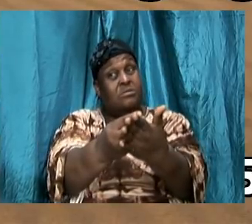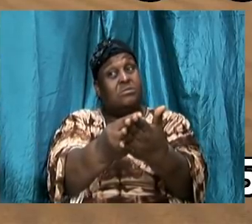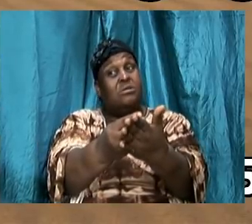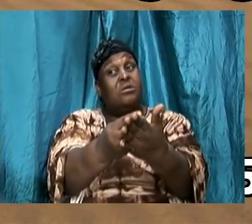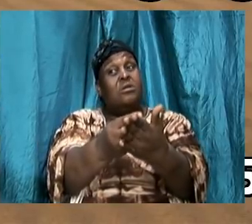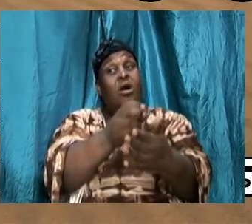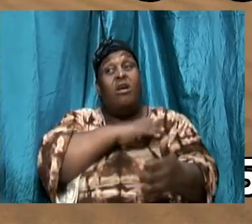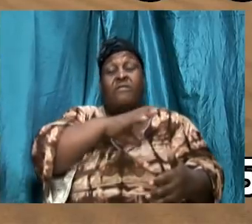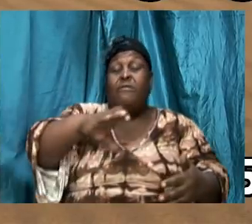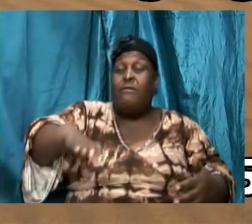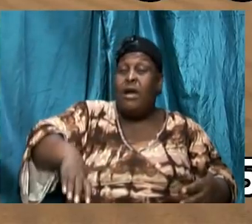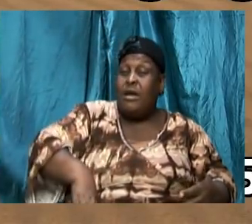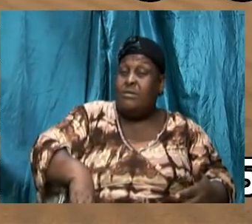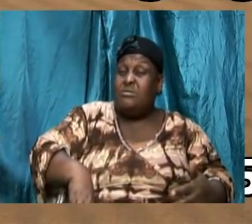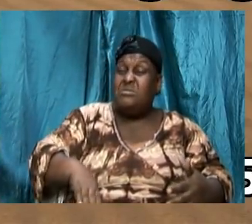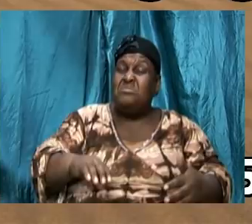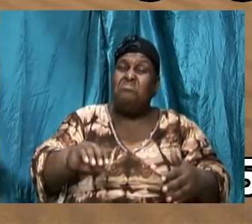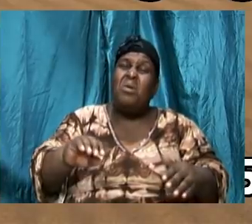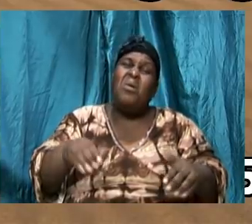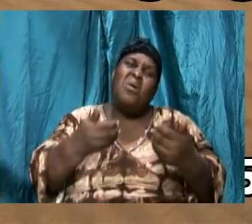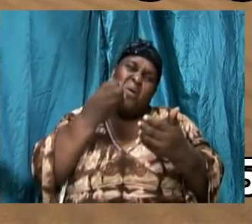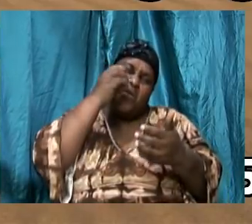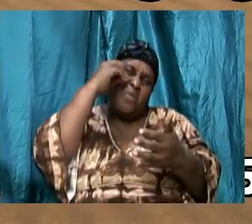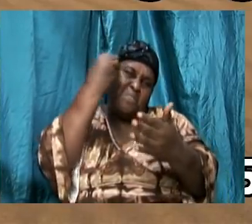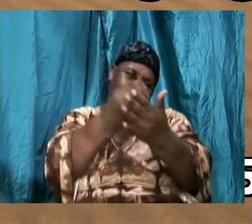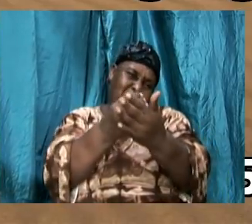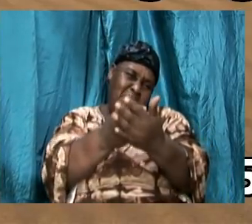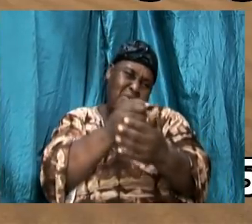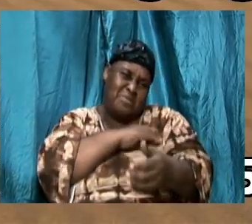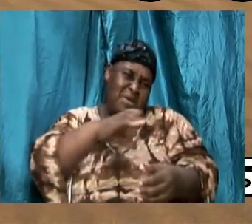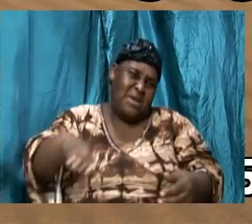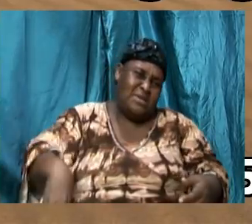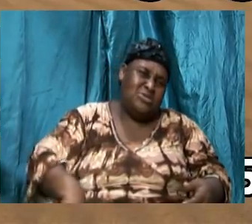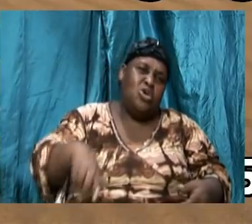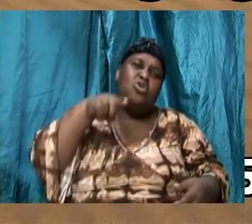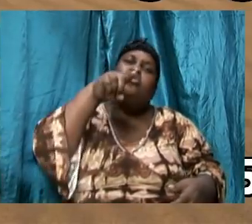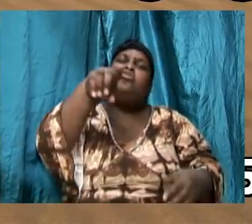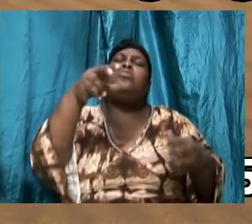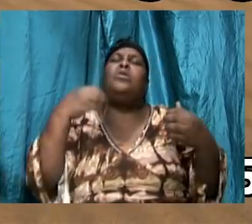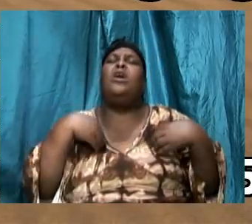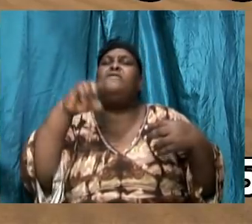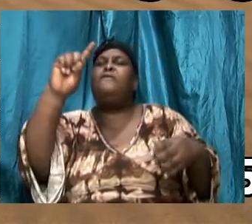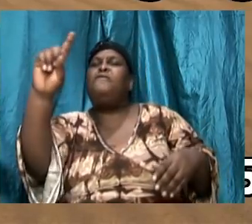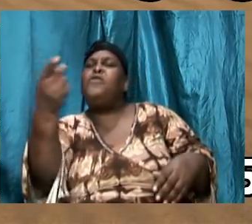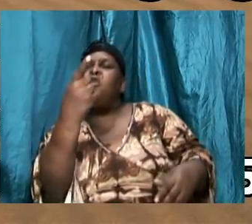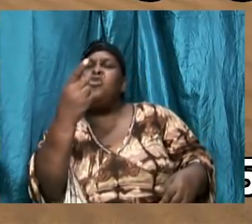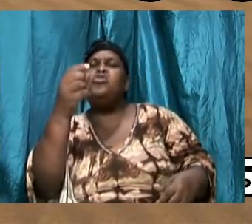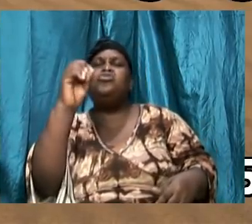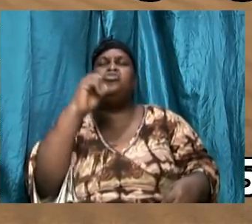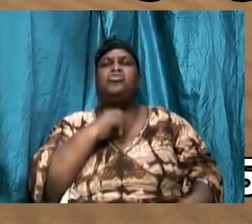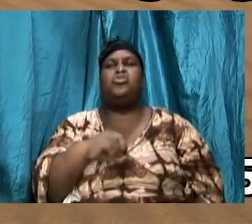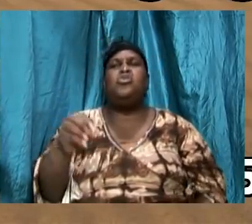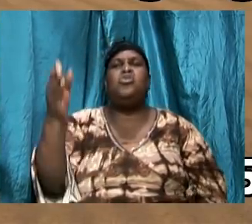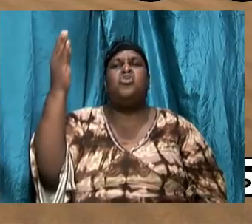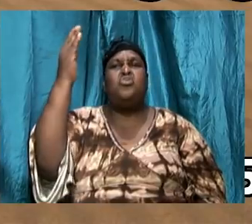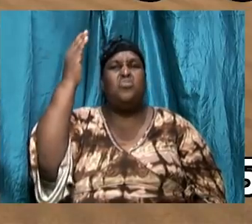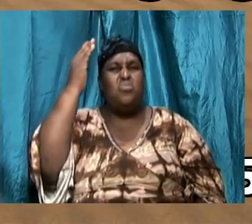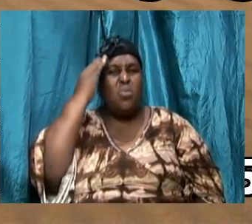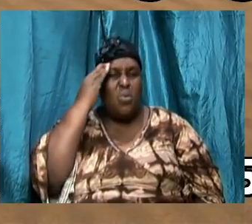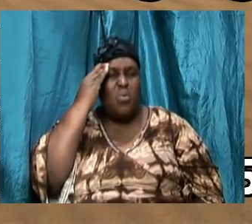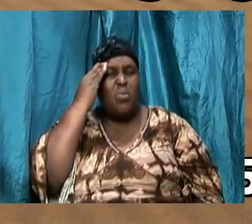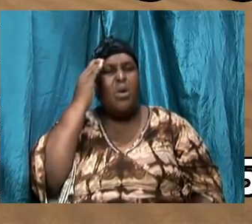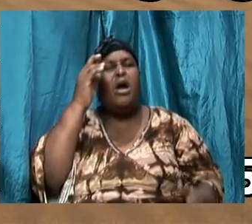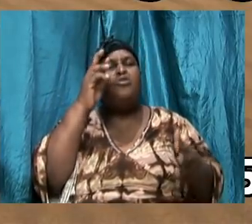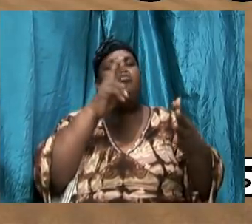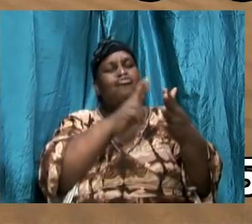first got to know the word. You've got to know what Christ says in the word so that you can obey it. If you don't know the word, if we don't know the